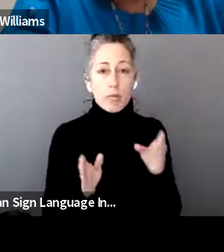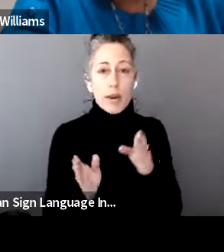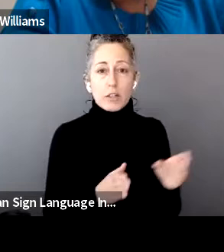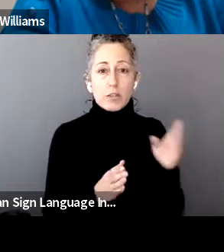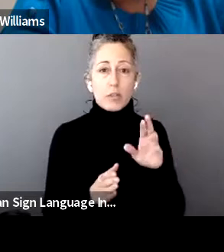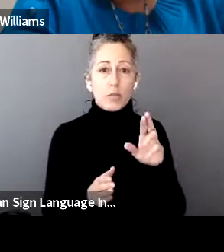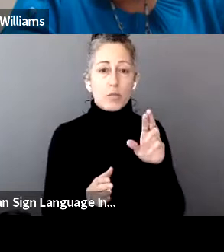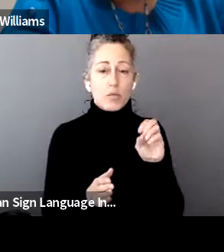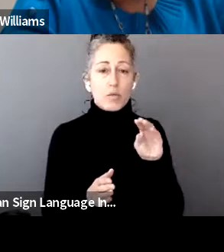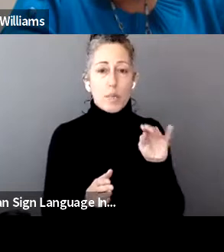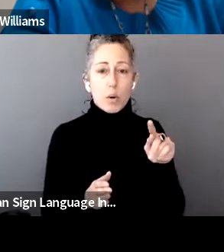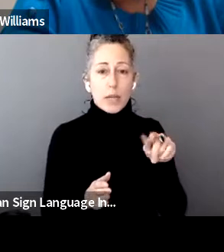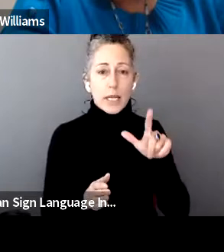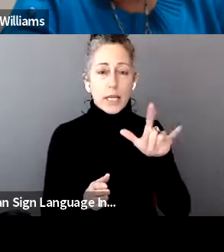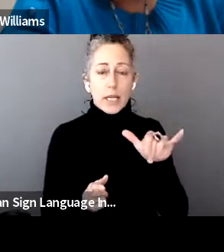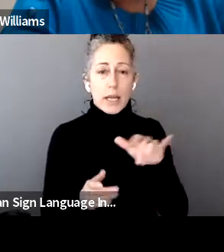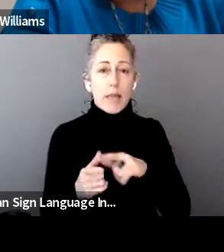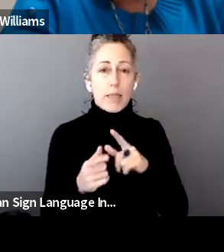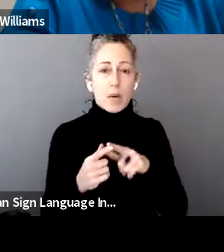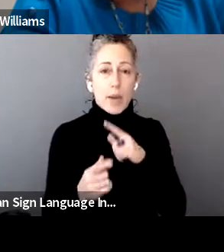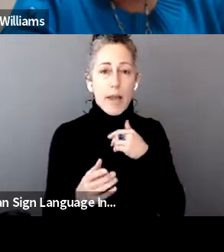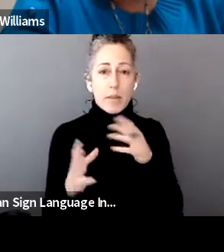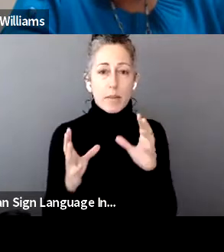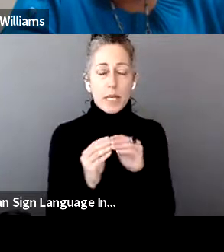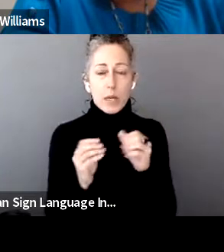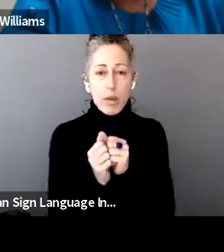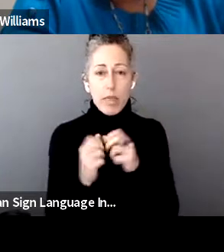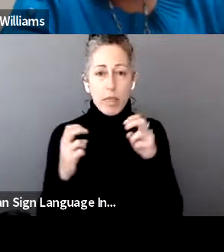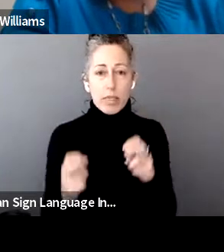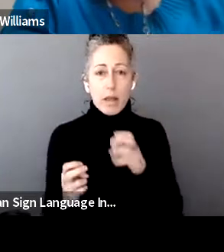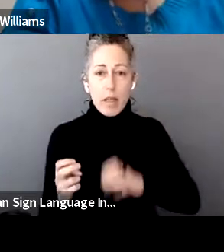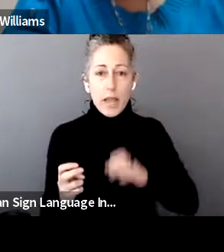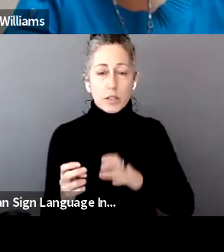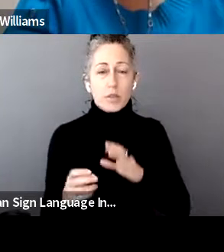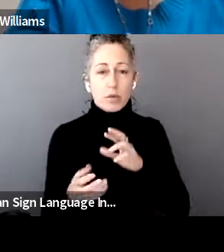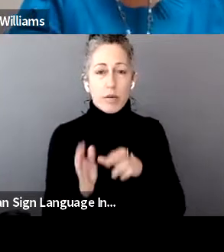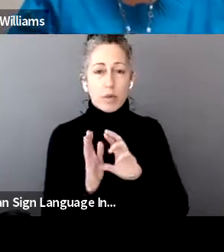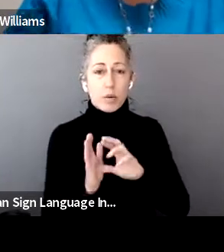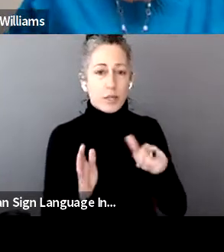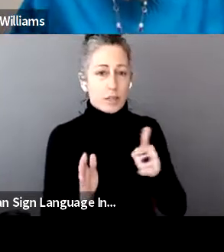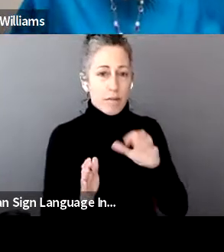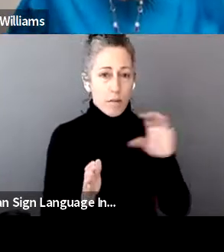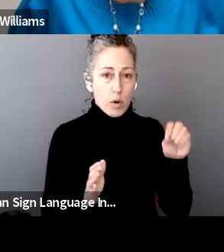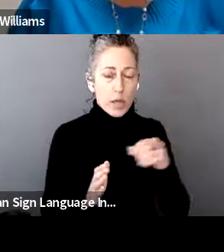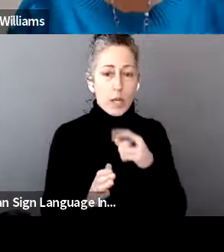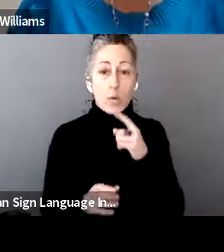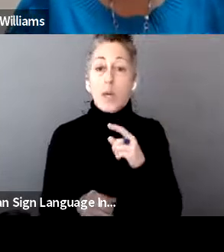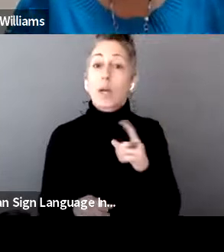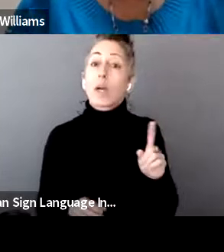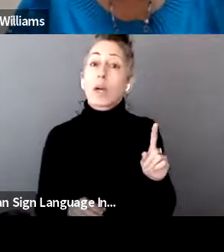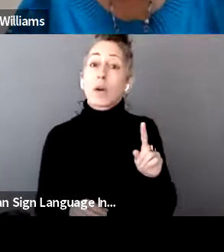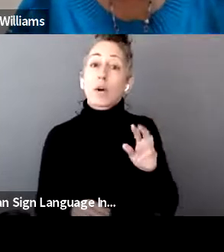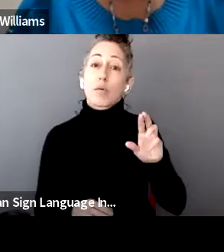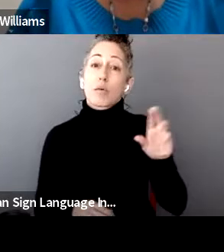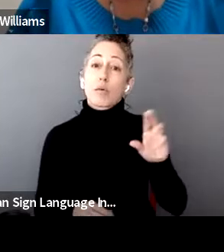and then meeting with clients afterwards to run through their 1040 with them. So we are up and running. We're in, uh, river North. Uh,